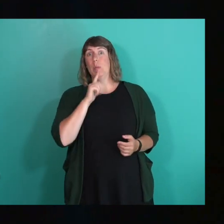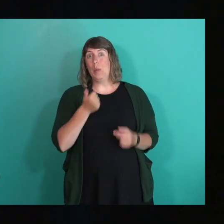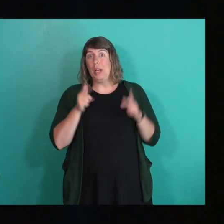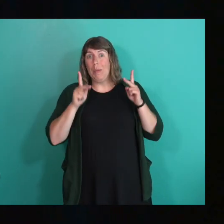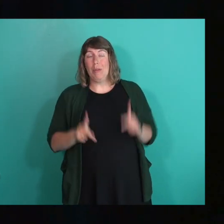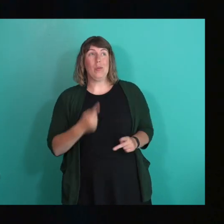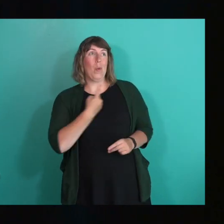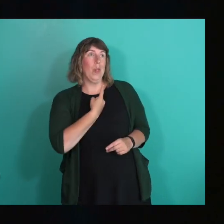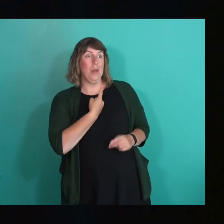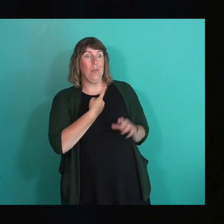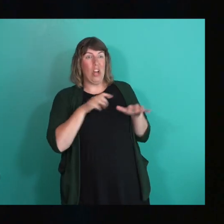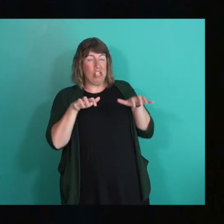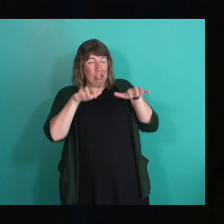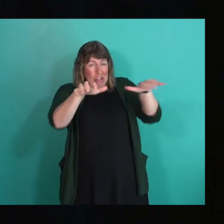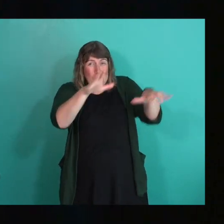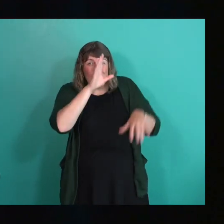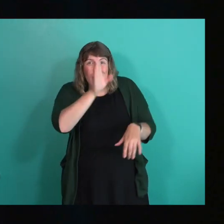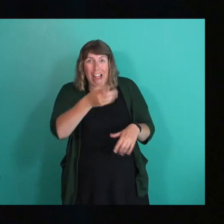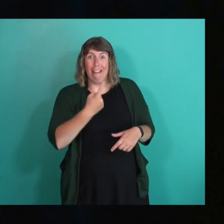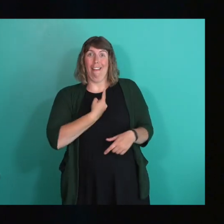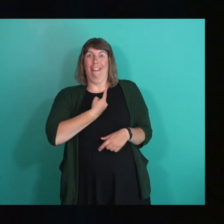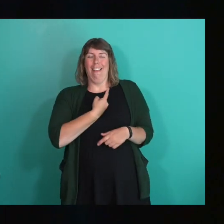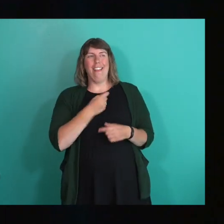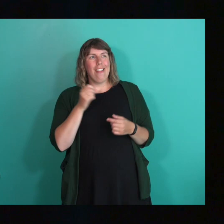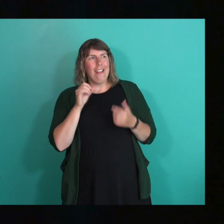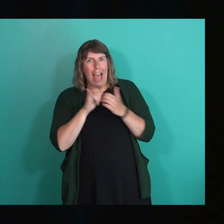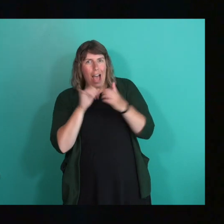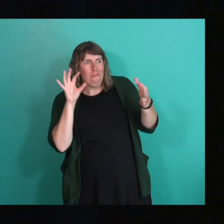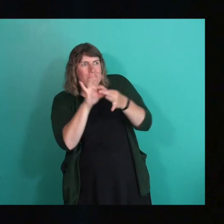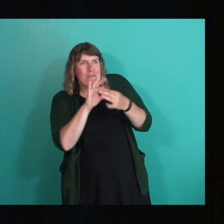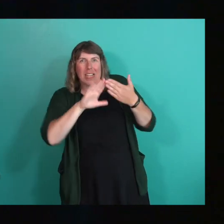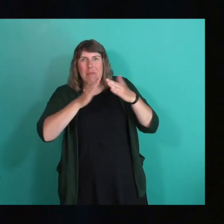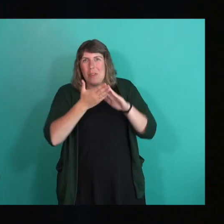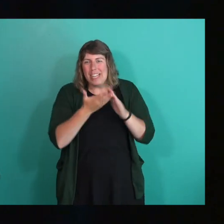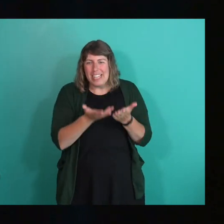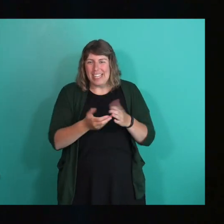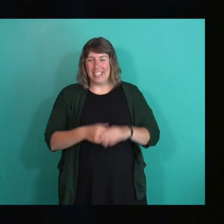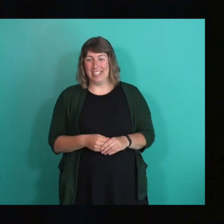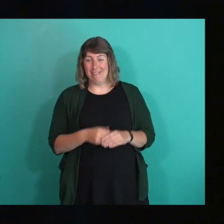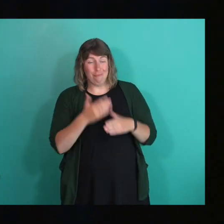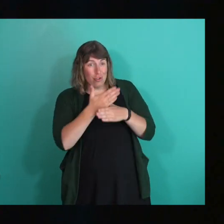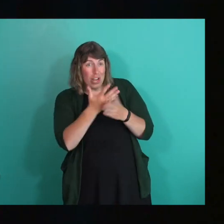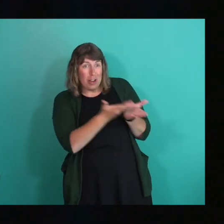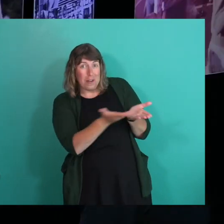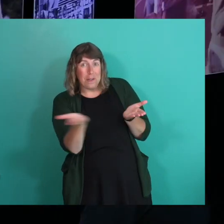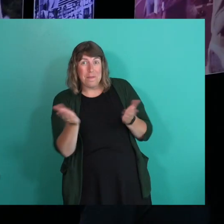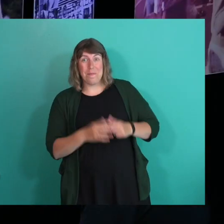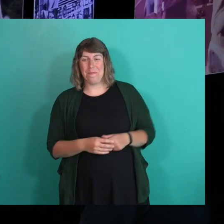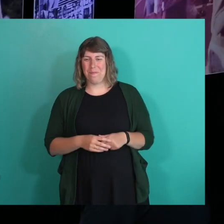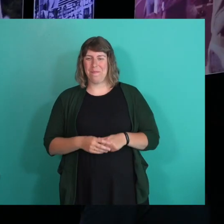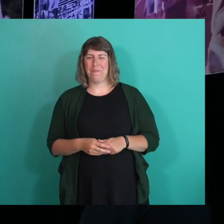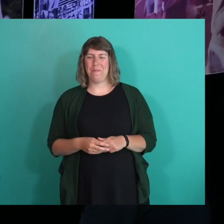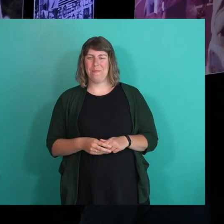that you knew or one of a few to find in that community. Anybody want to talk about that?